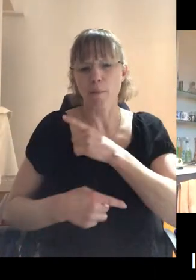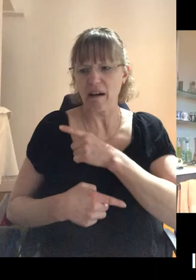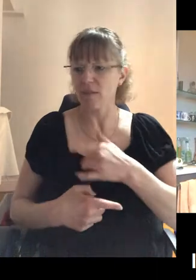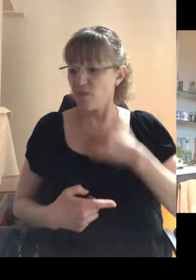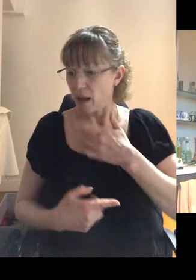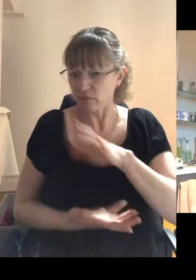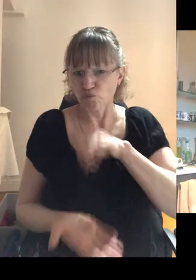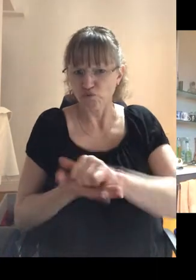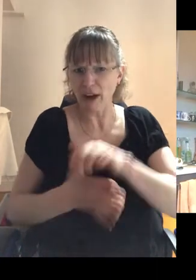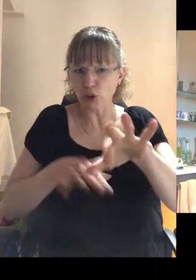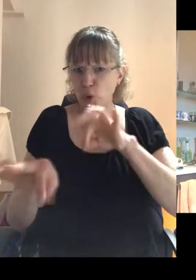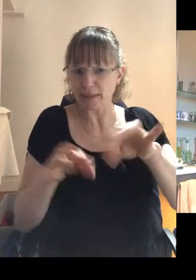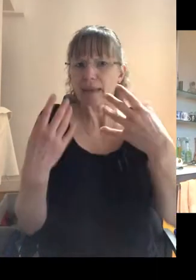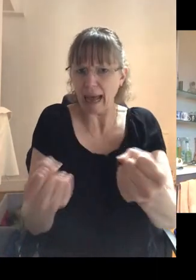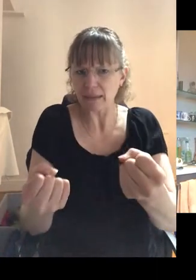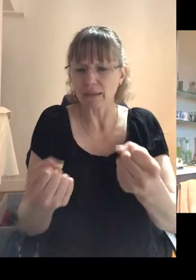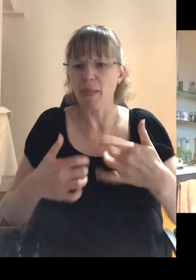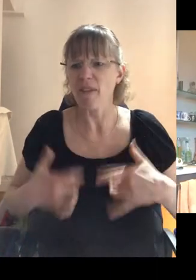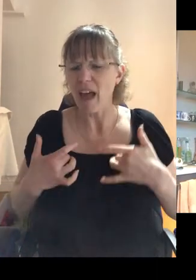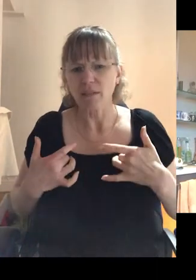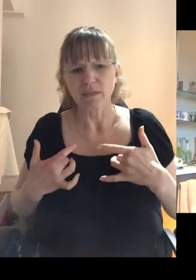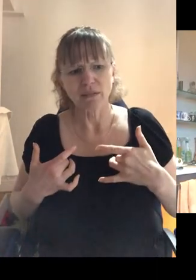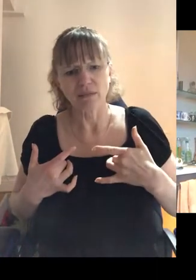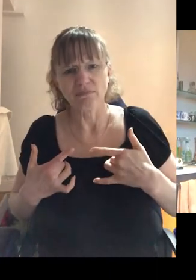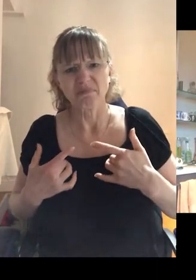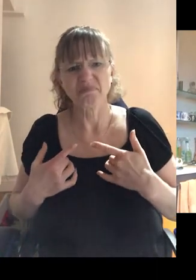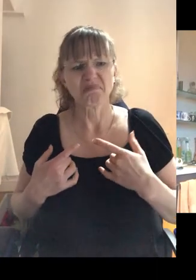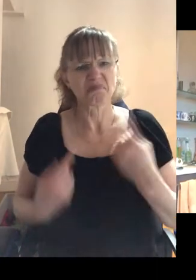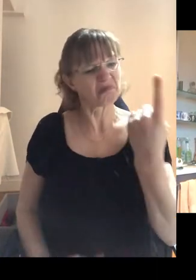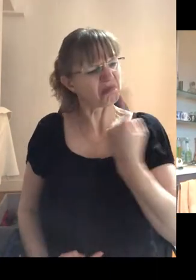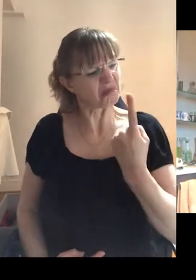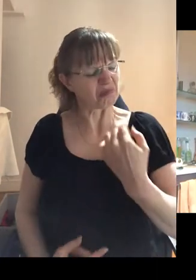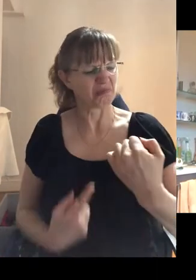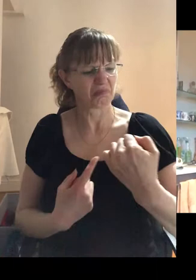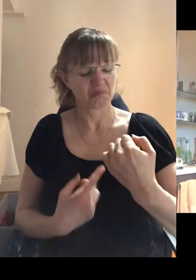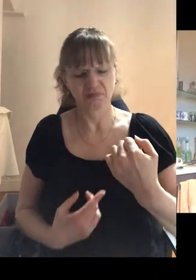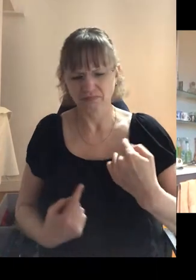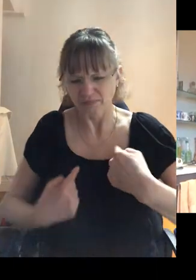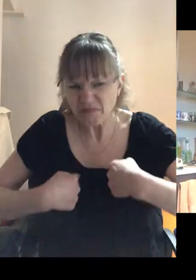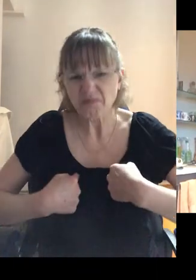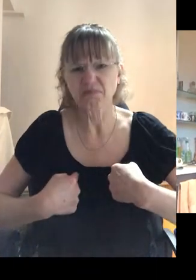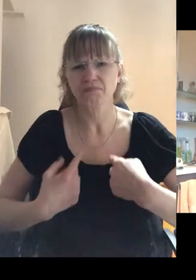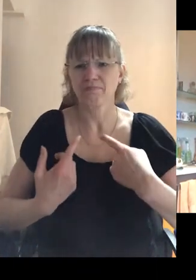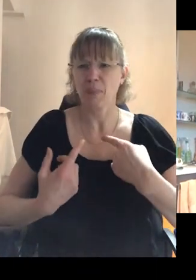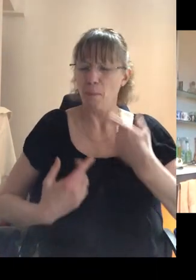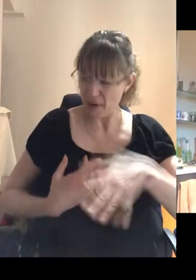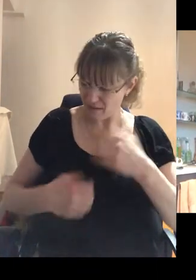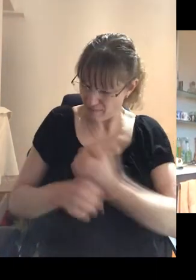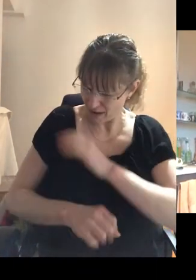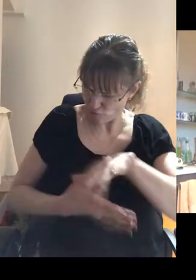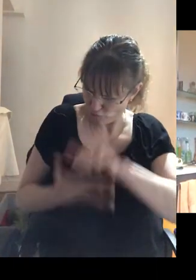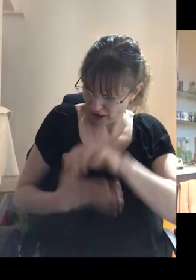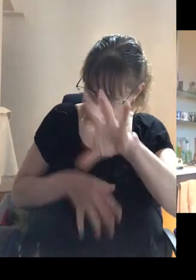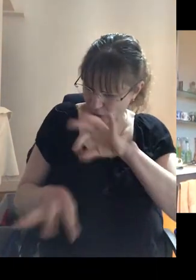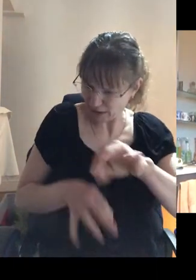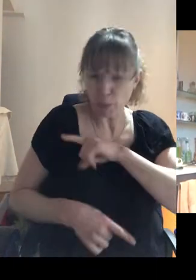I'd made the right choices. And then it felt like I was being, um, punished unnecessarily having made all the right choices afterwards.